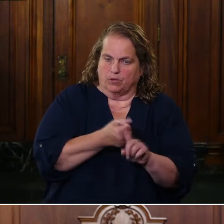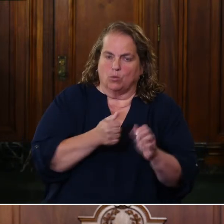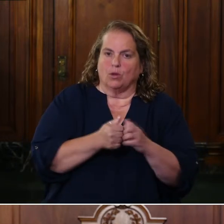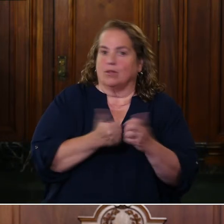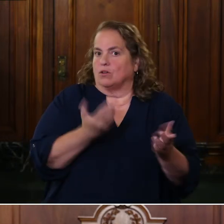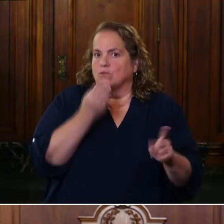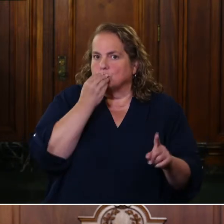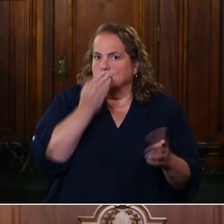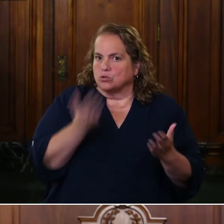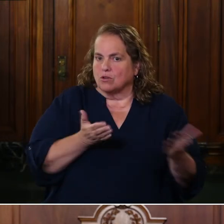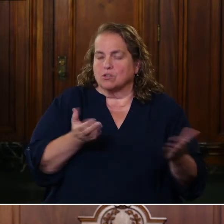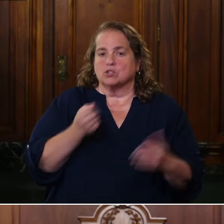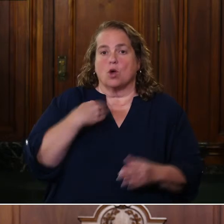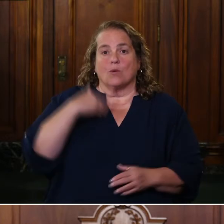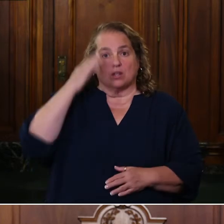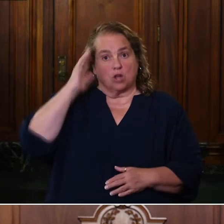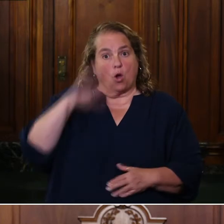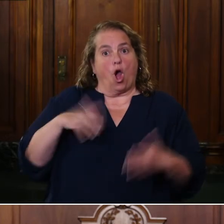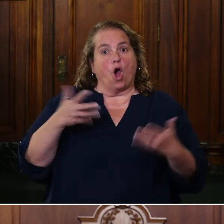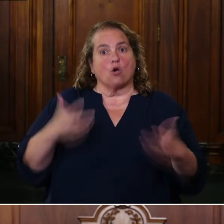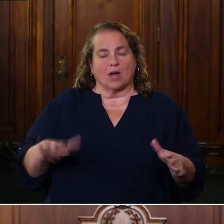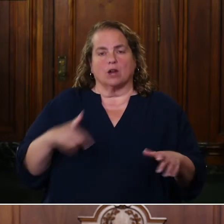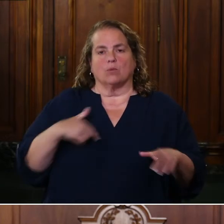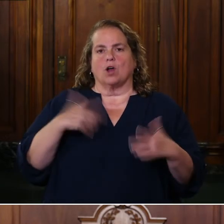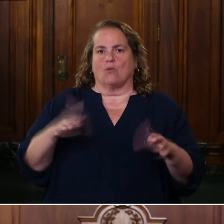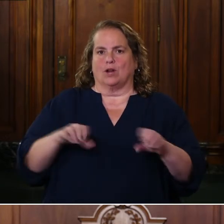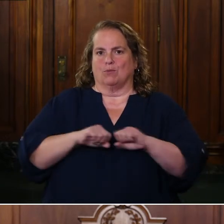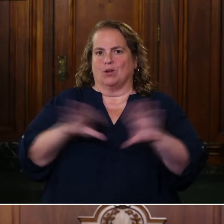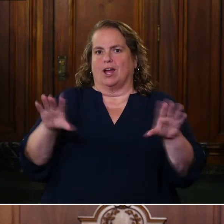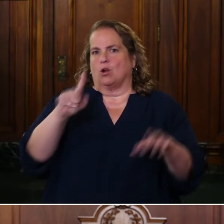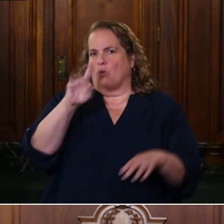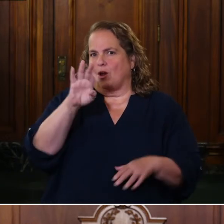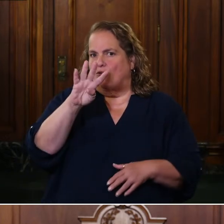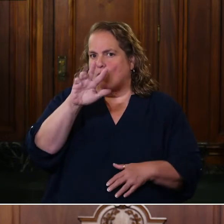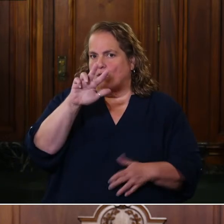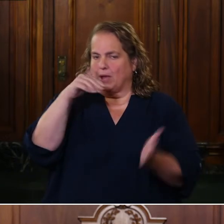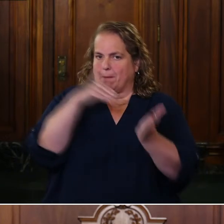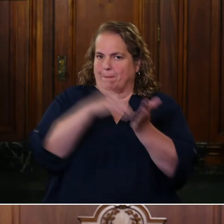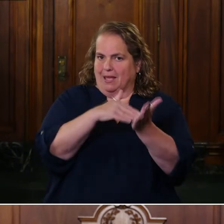know already that we've put out about 143 million in benefits.